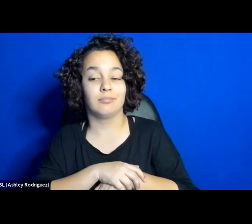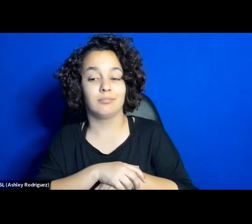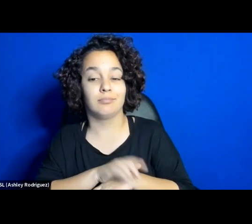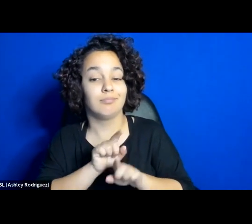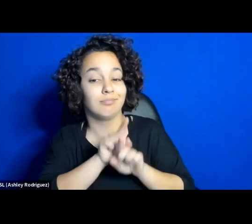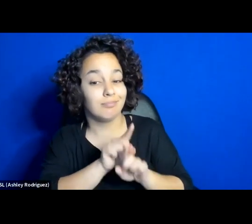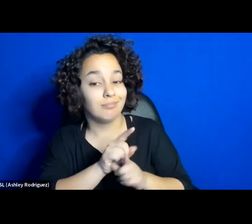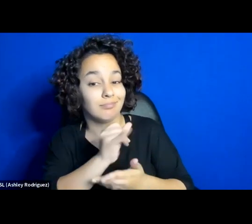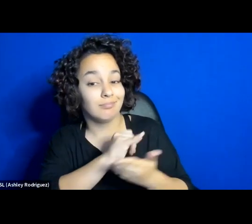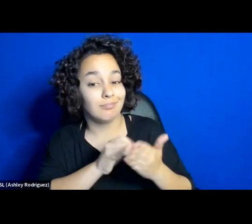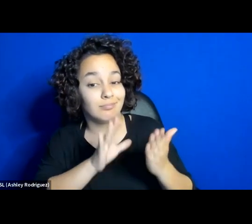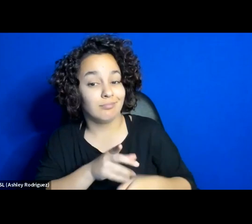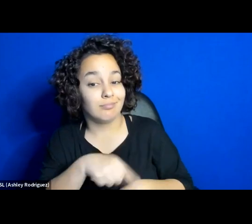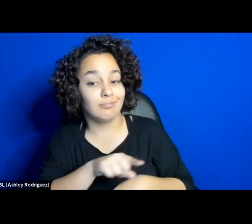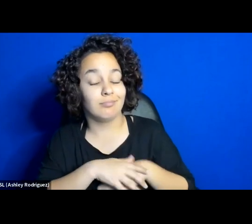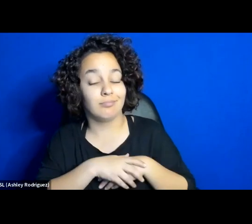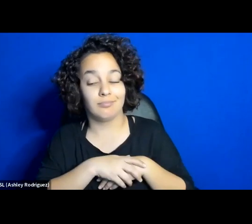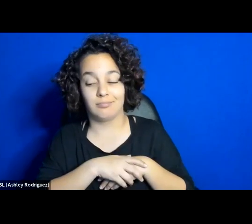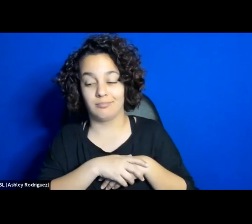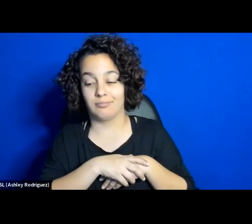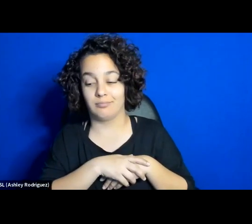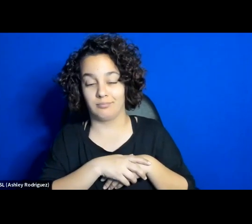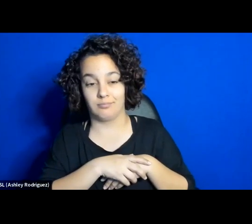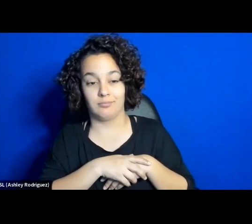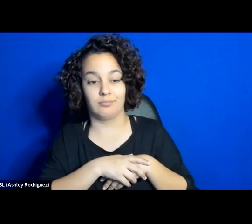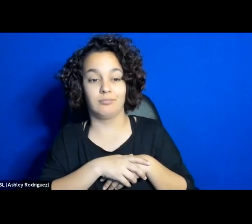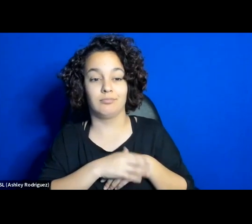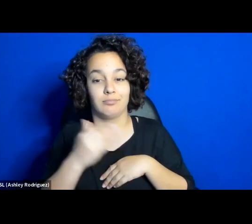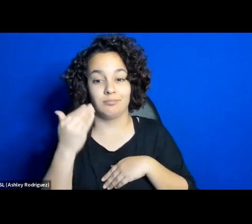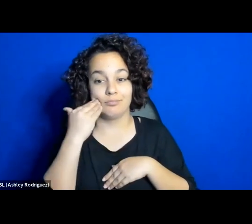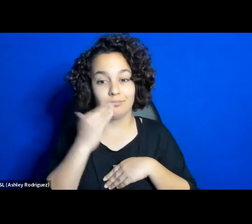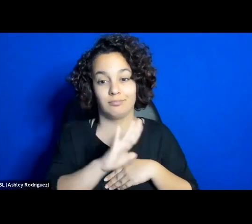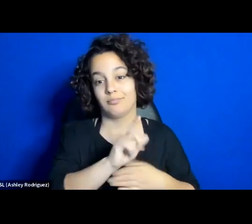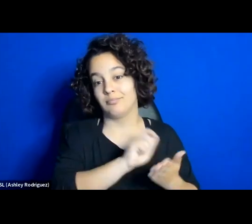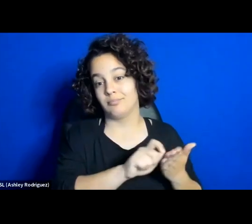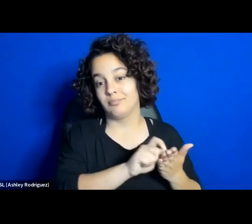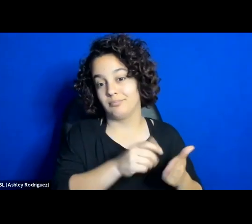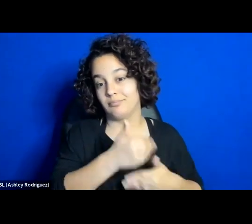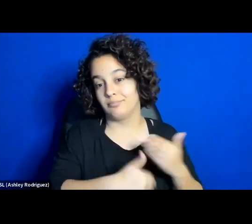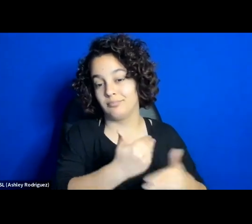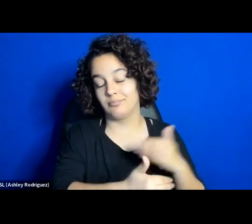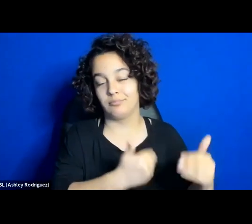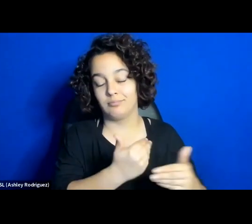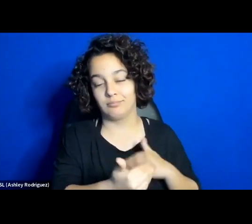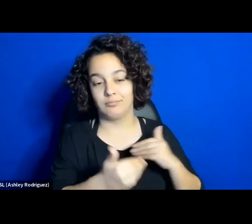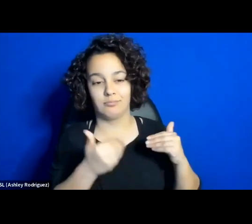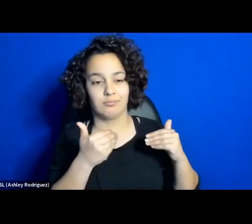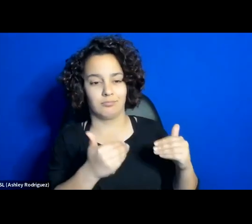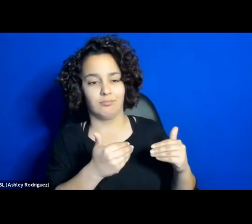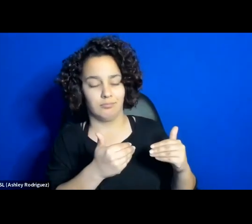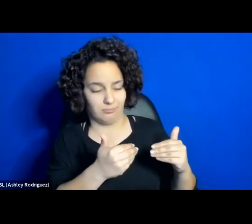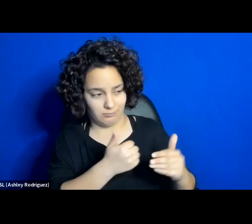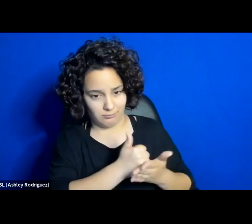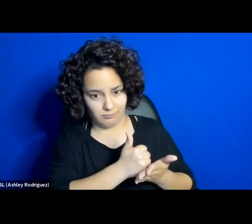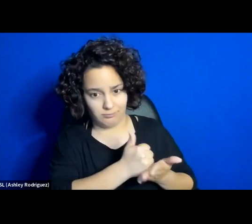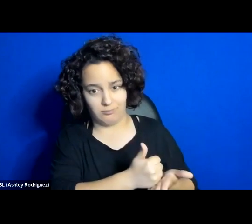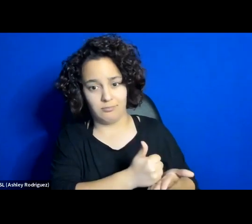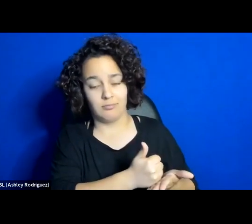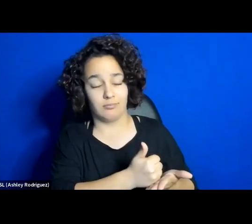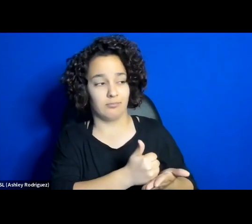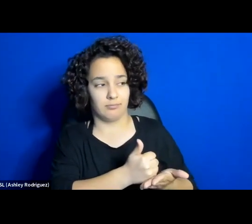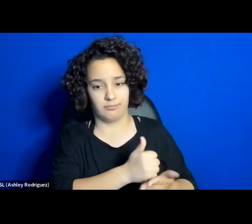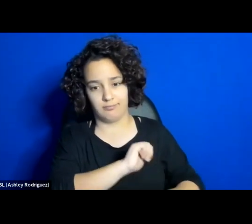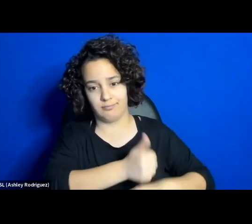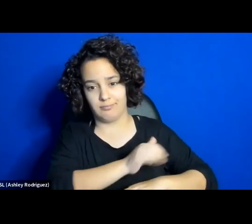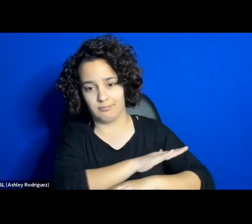in their playwriting process and helping them to stage their work if you could speak